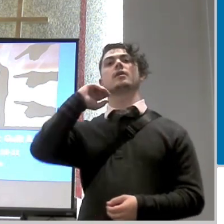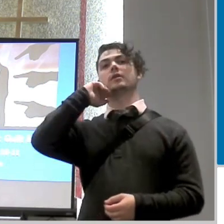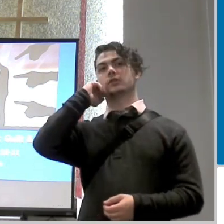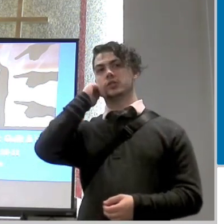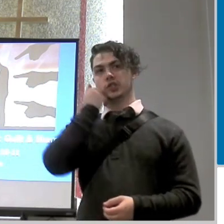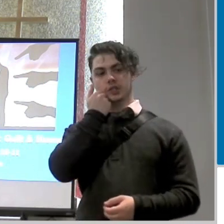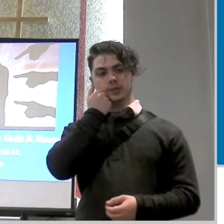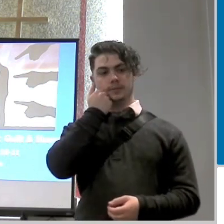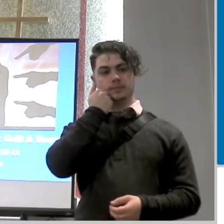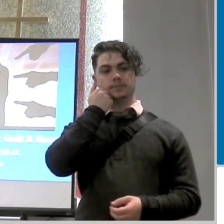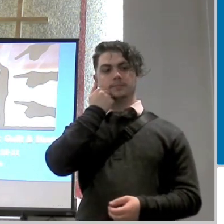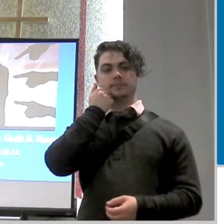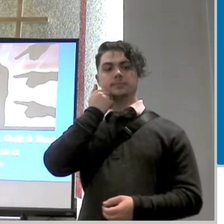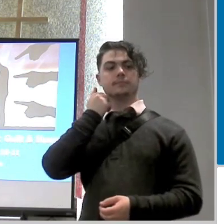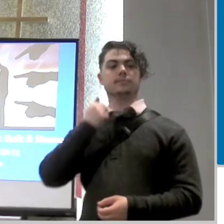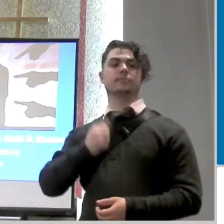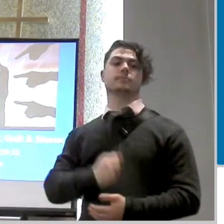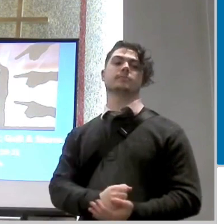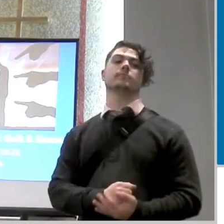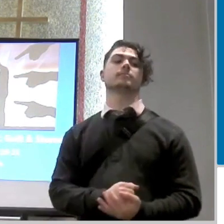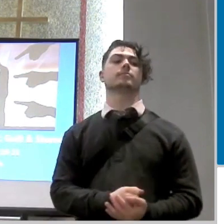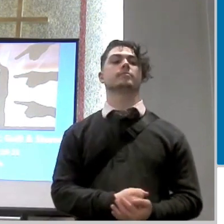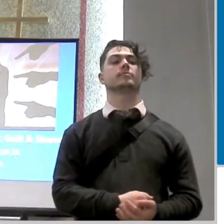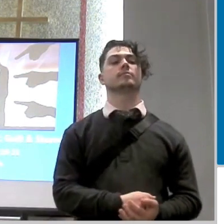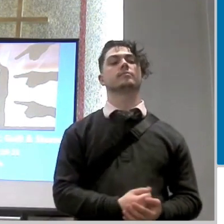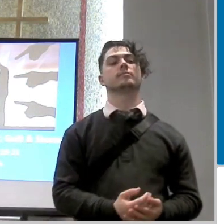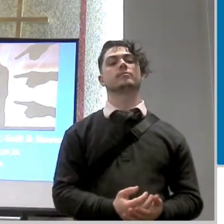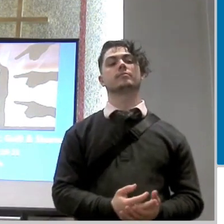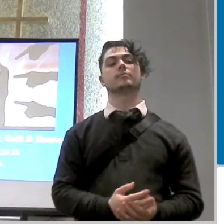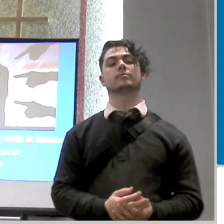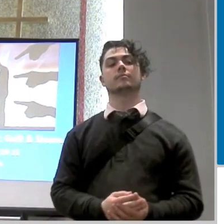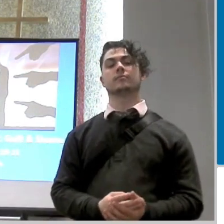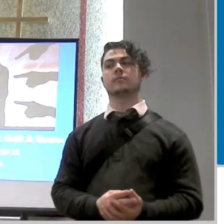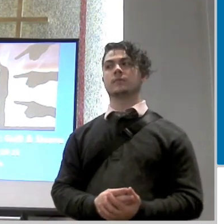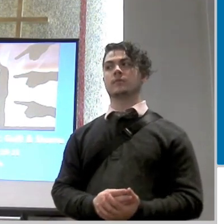that's what we're going to be talking about today guilt and shame